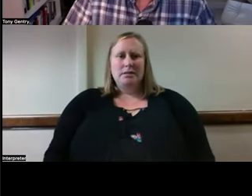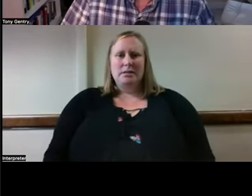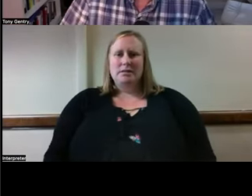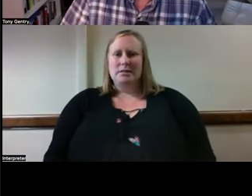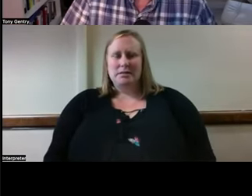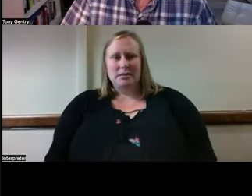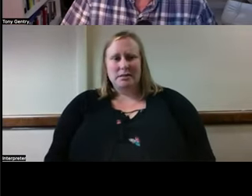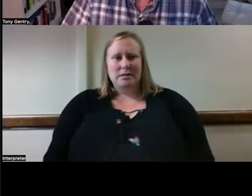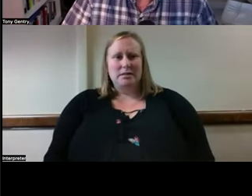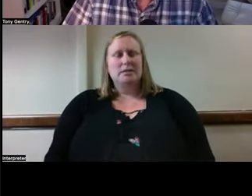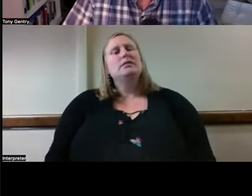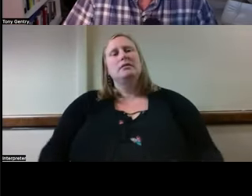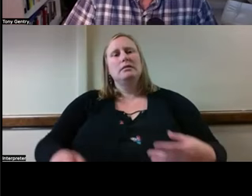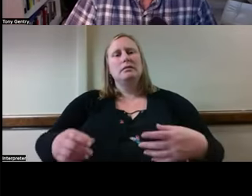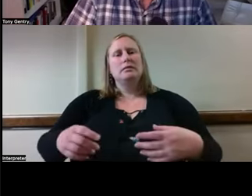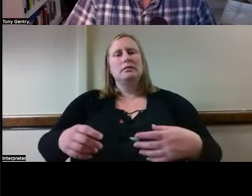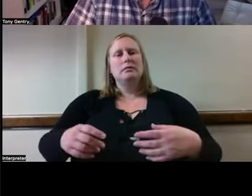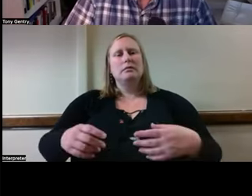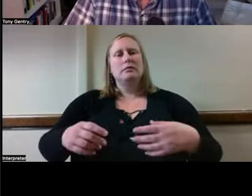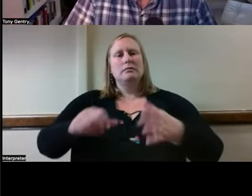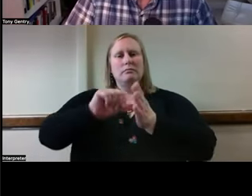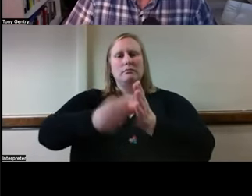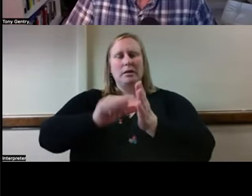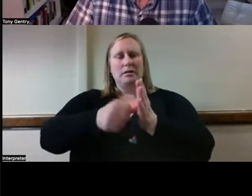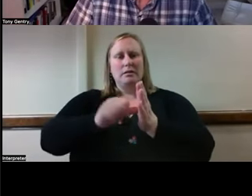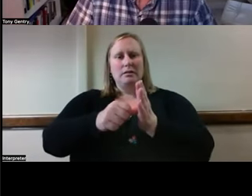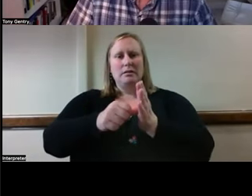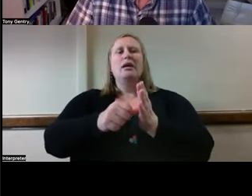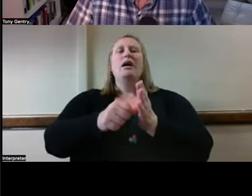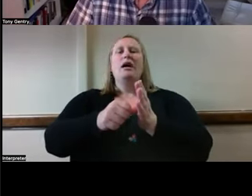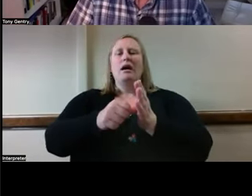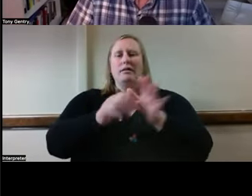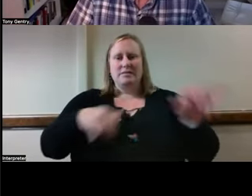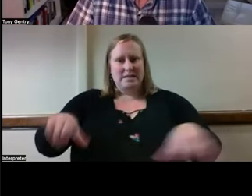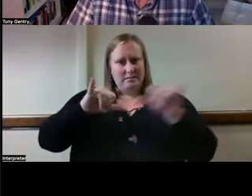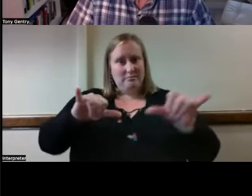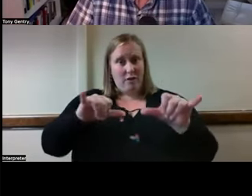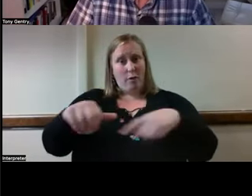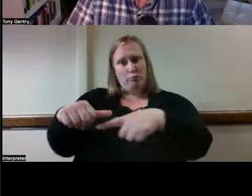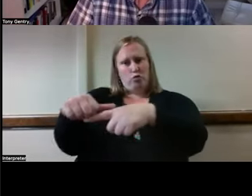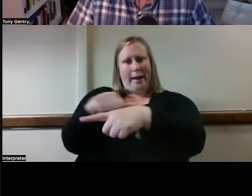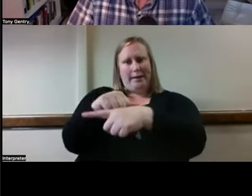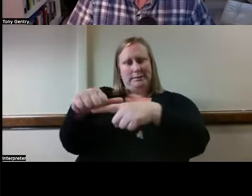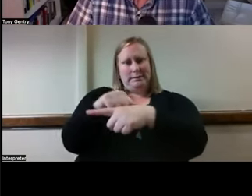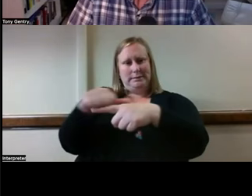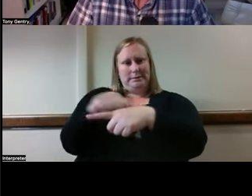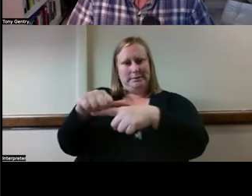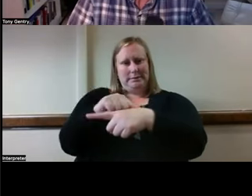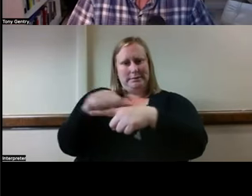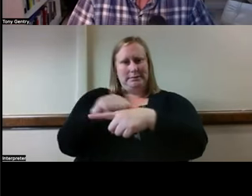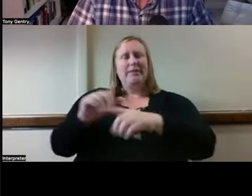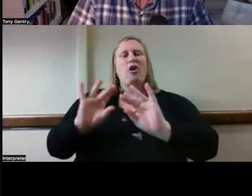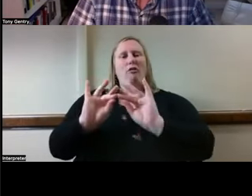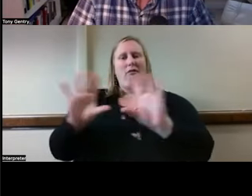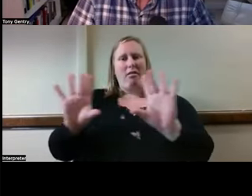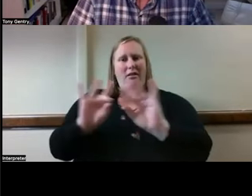There are also enforceable standards of ethical practice that are that are clarified quite clearly